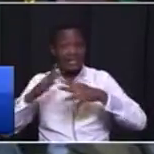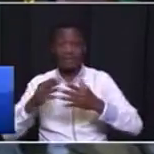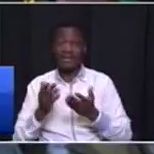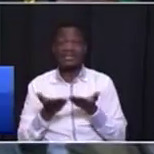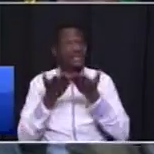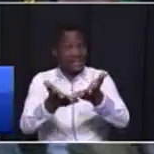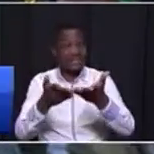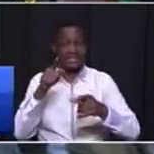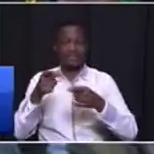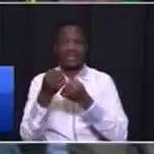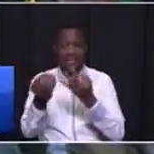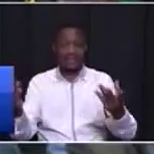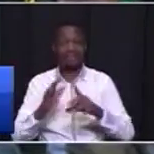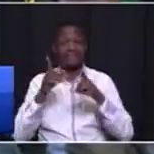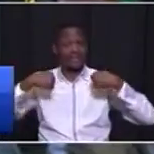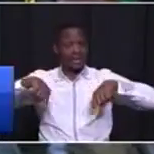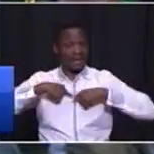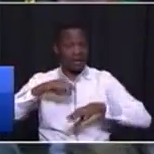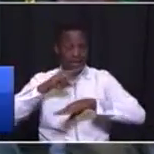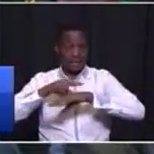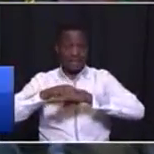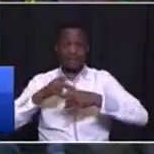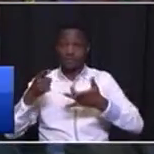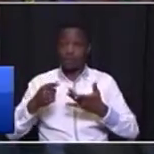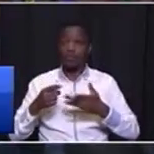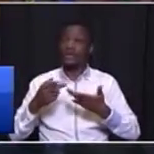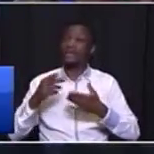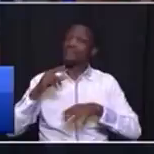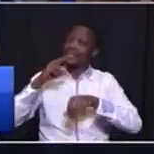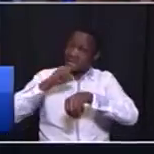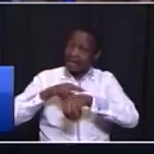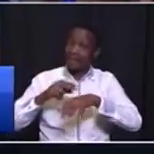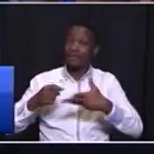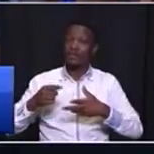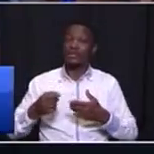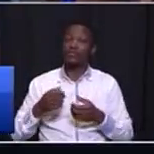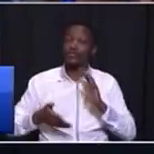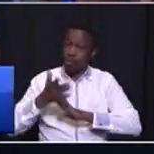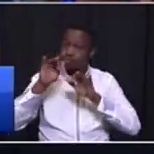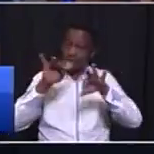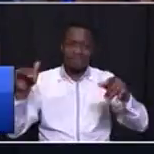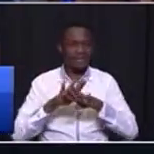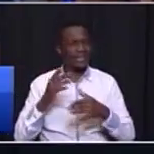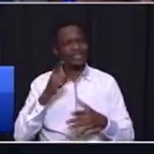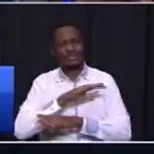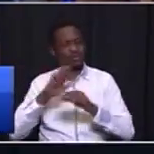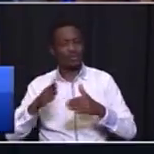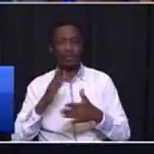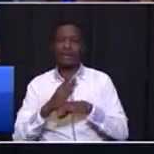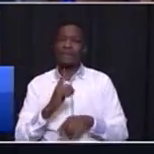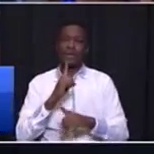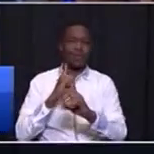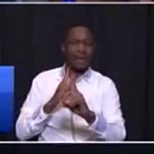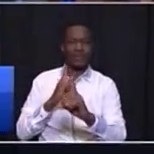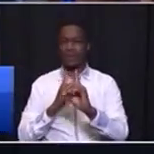delivery our time will be in township through Ntirisano Ntirisano is no longer going to be a one